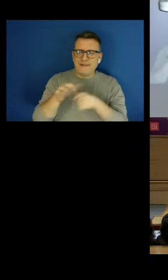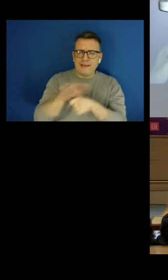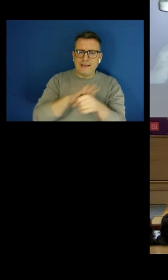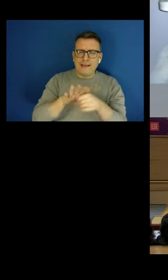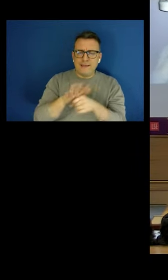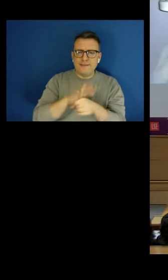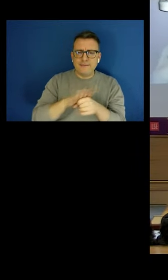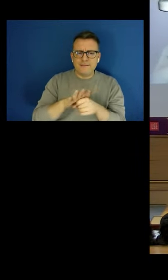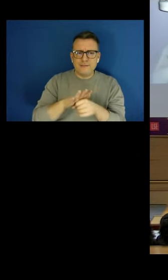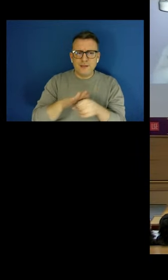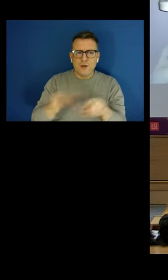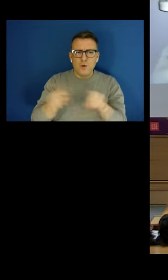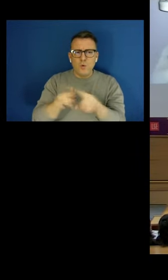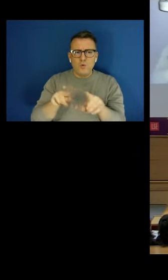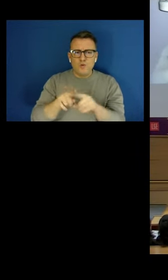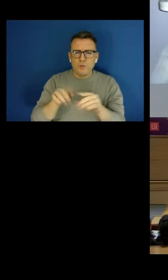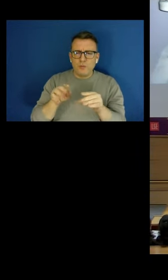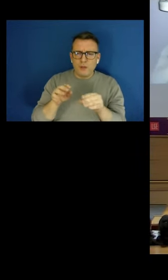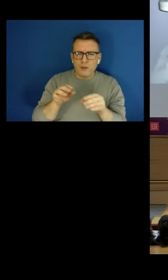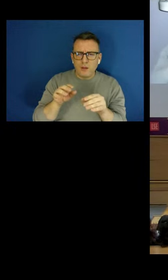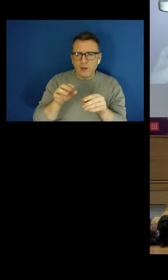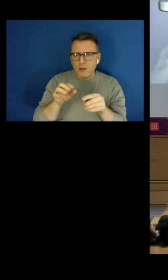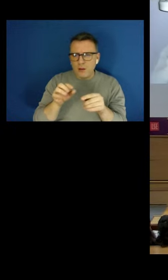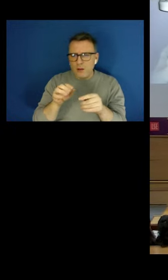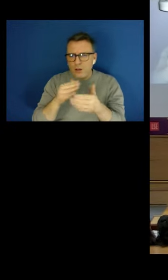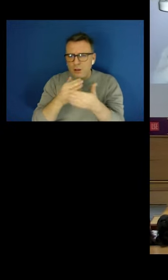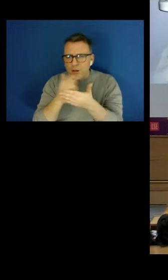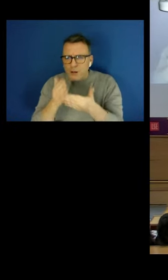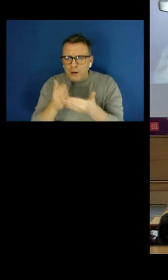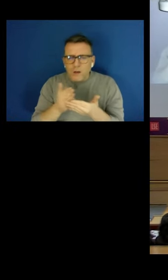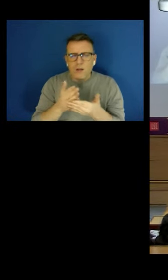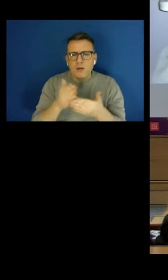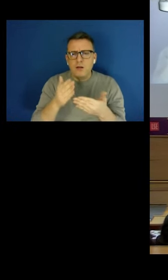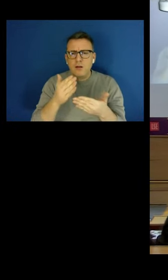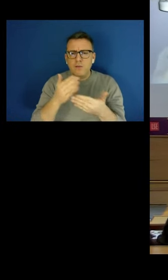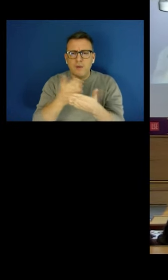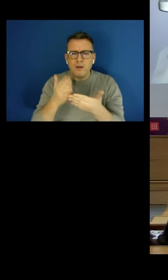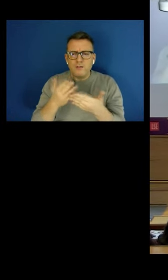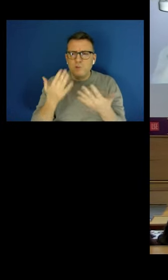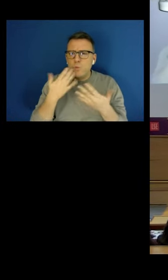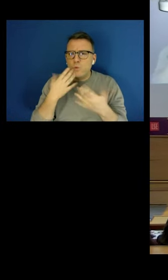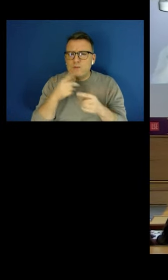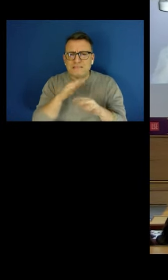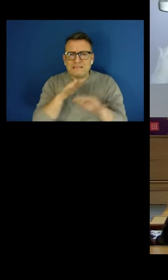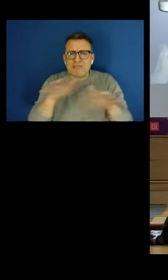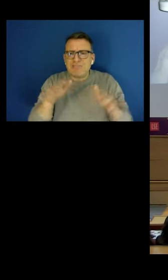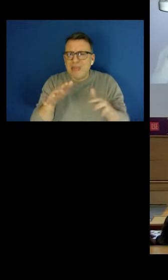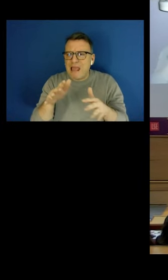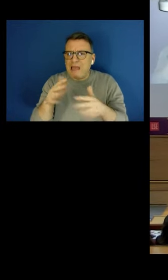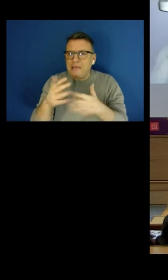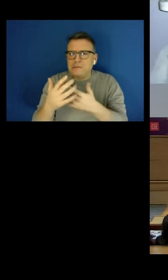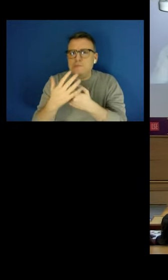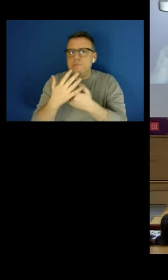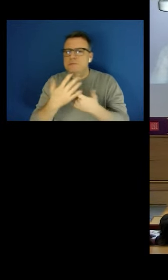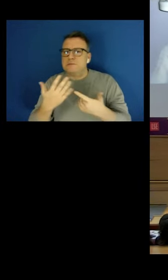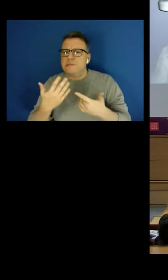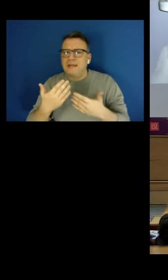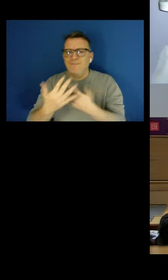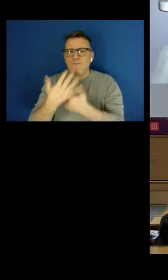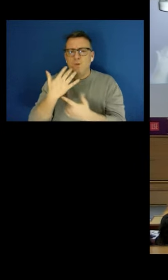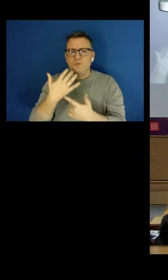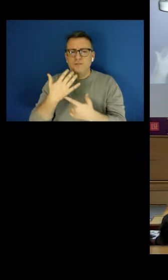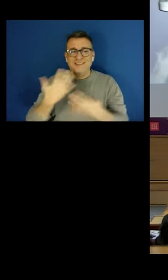nuances and what is out there currently as the most pressing challenges. And we've gone a bit over